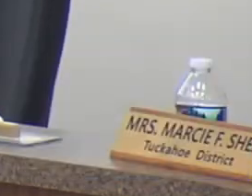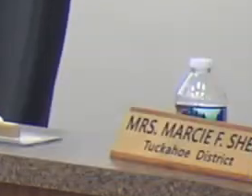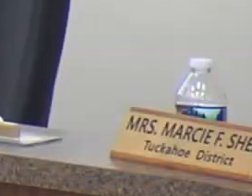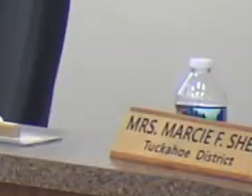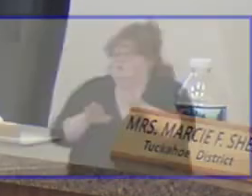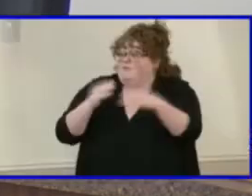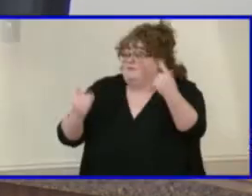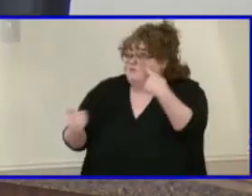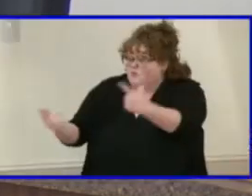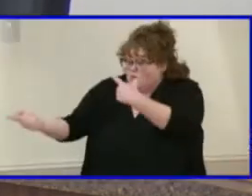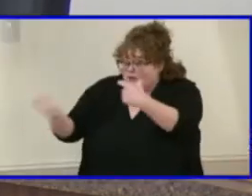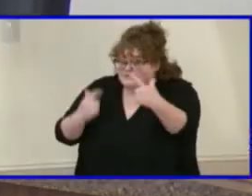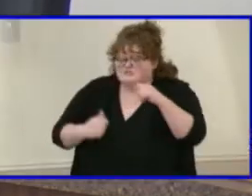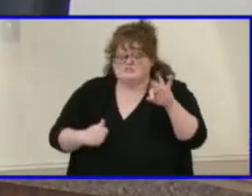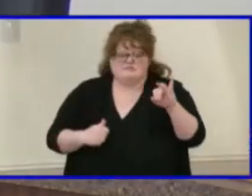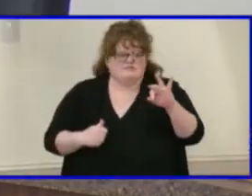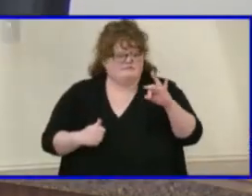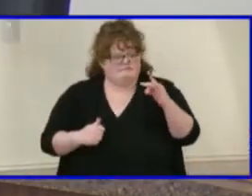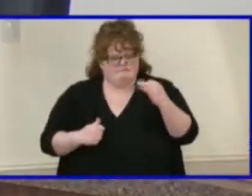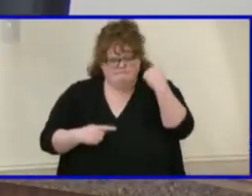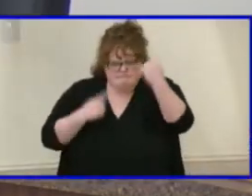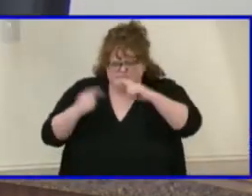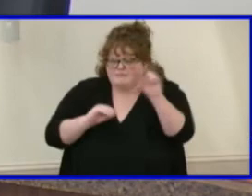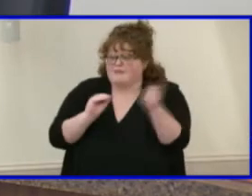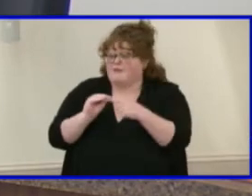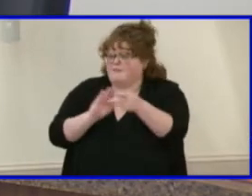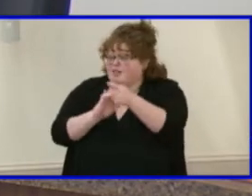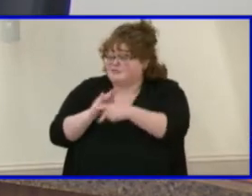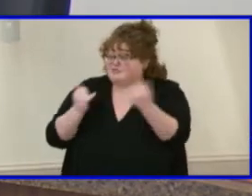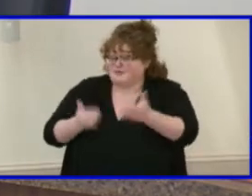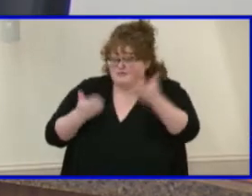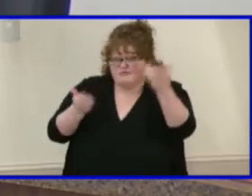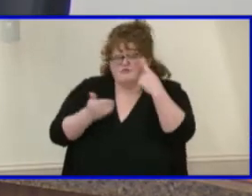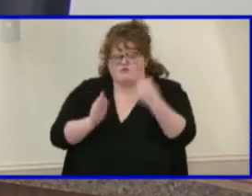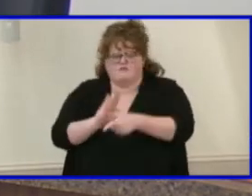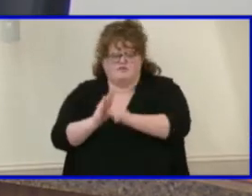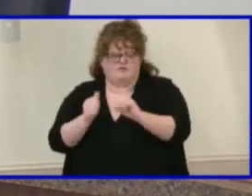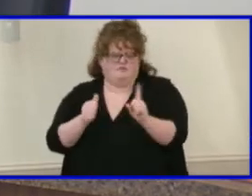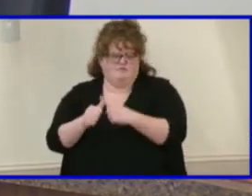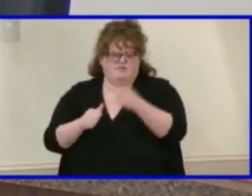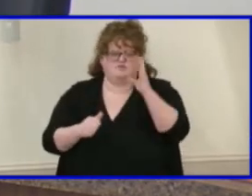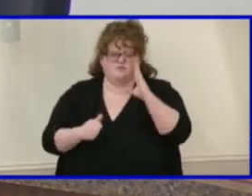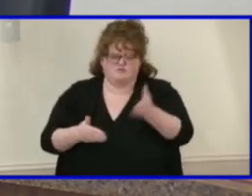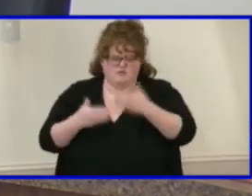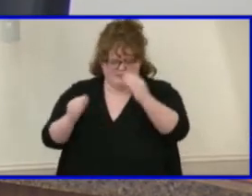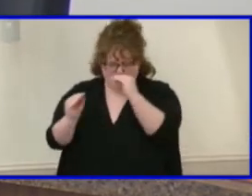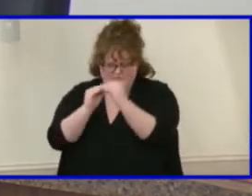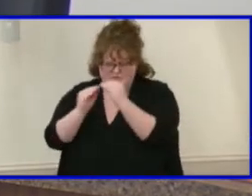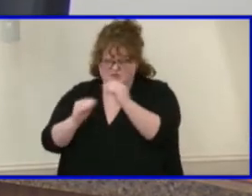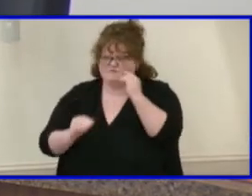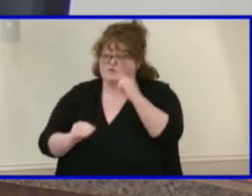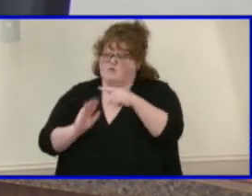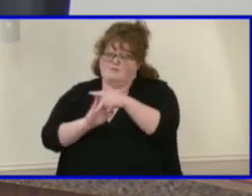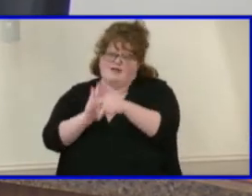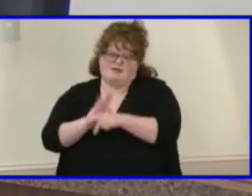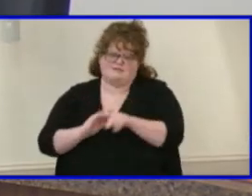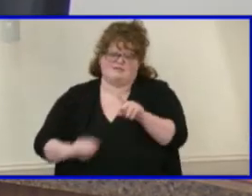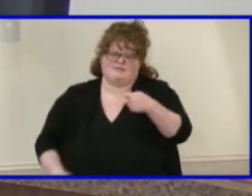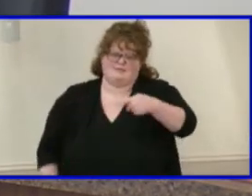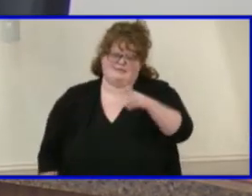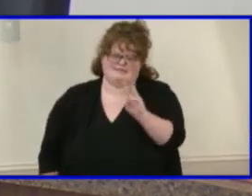presented for your review. The first one is a recommended revision to the policy P6